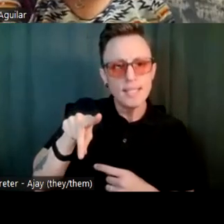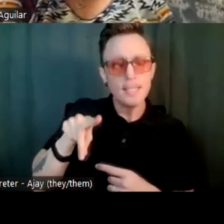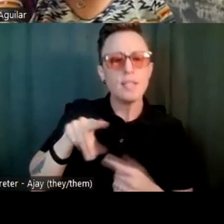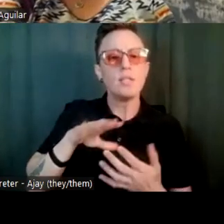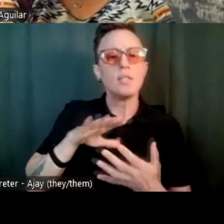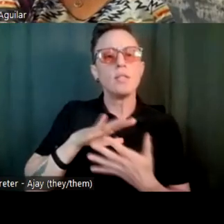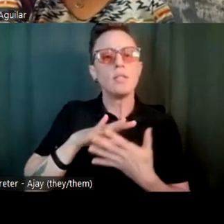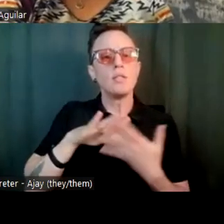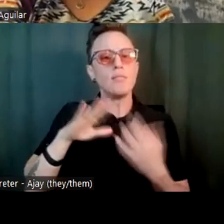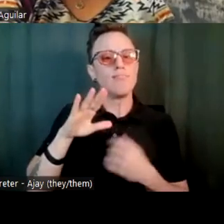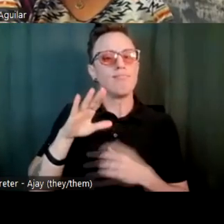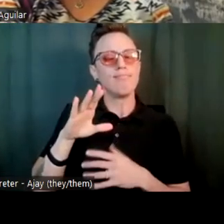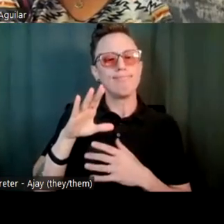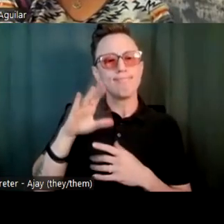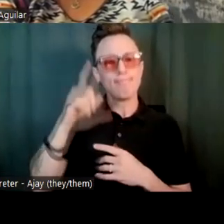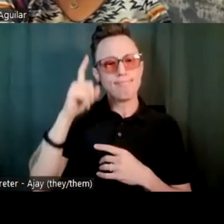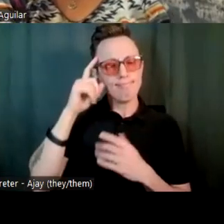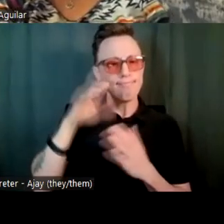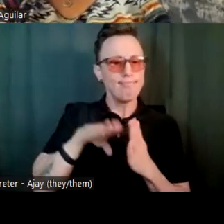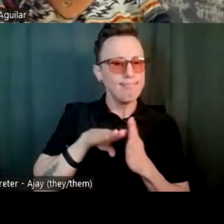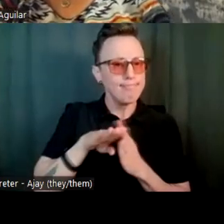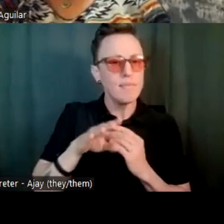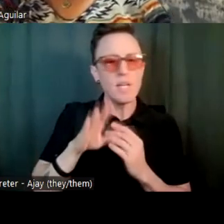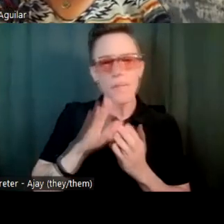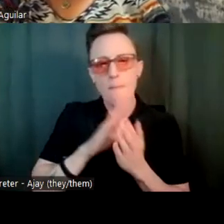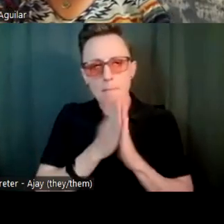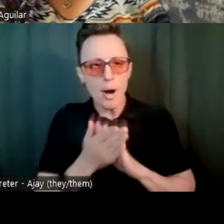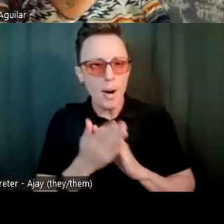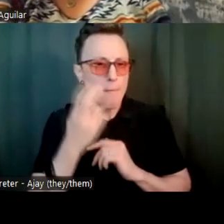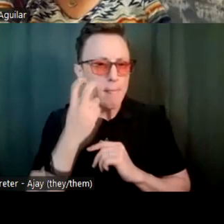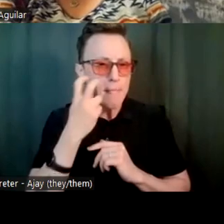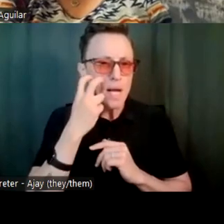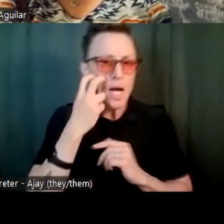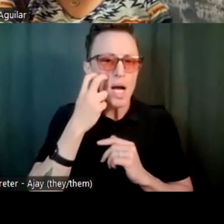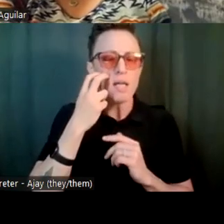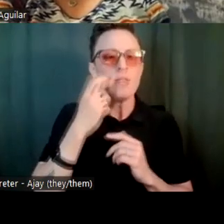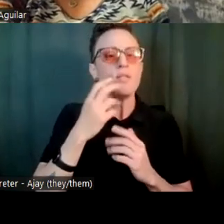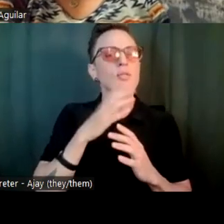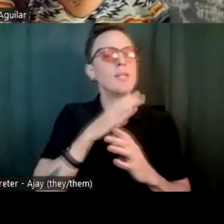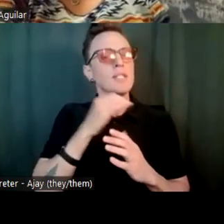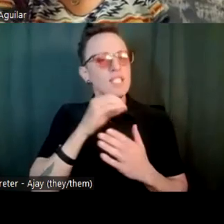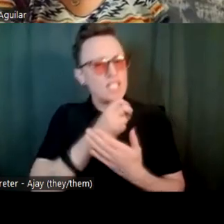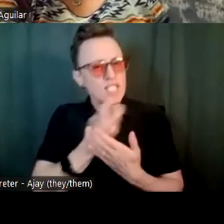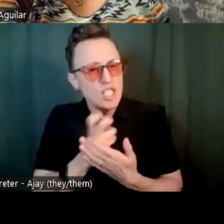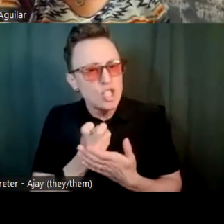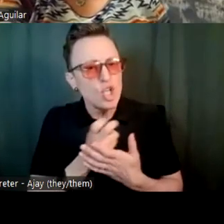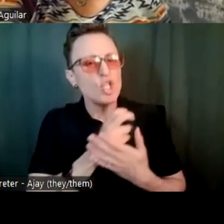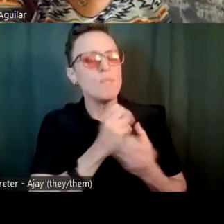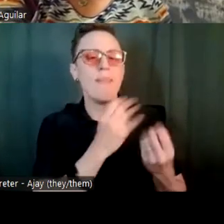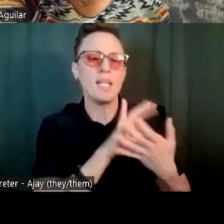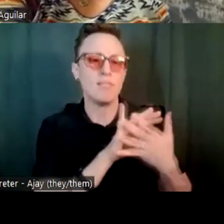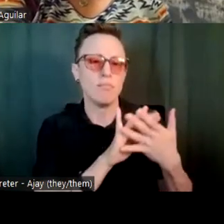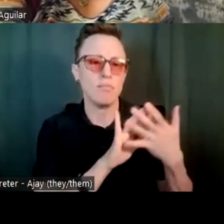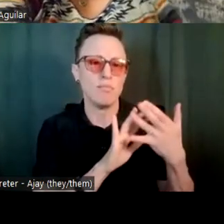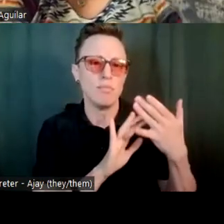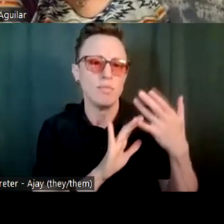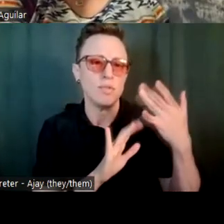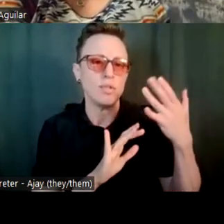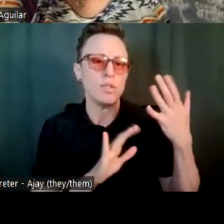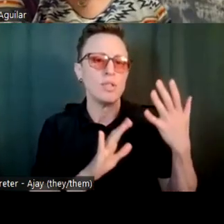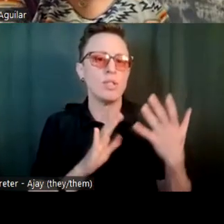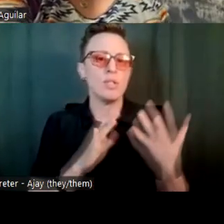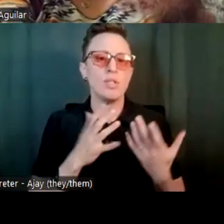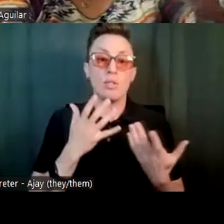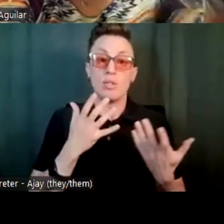developmentally delayed. She's cortically, visually blind. And she has well-controlled seizures. And so, you know, on the rating